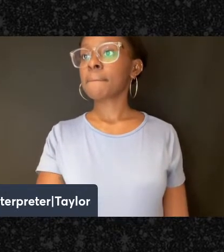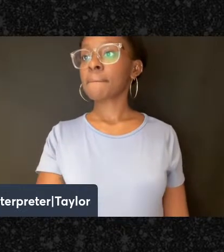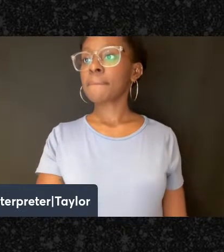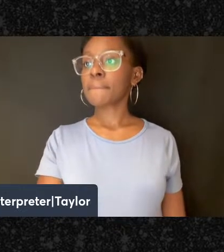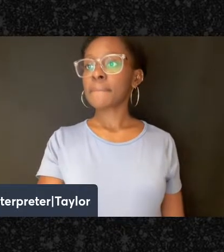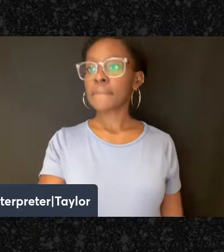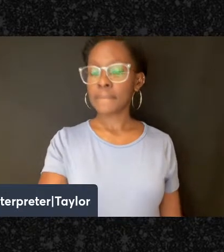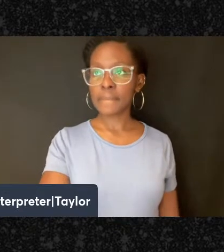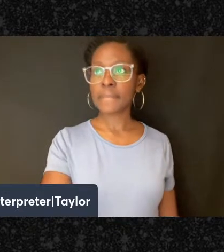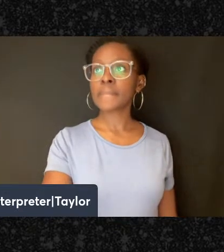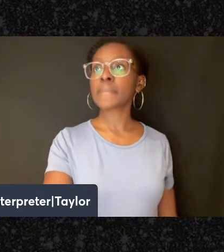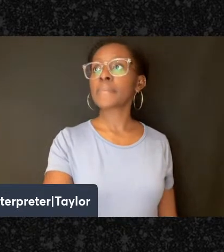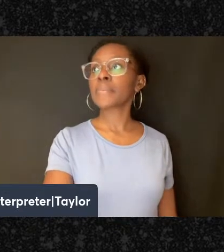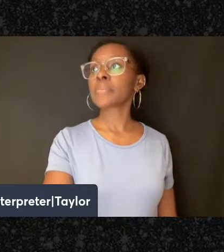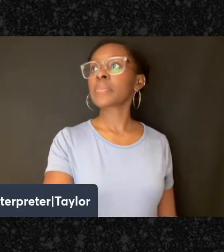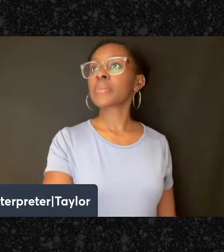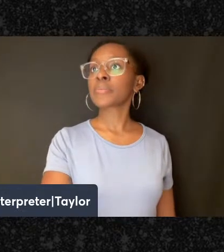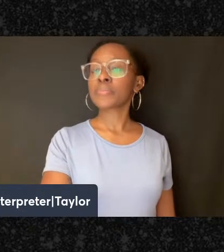All right.